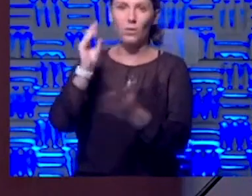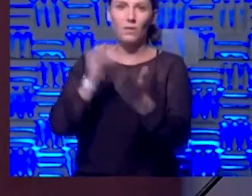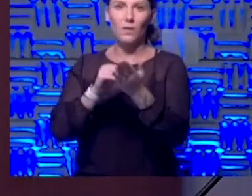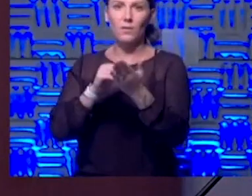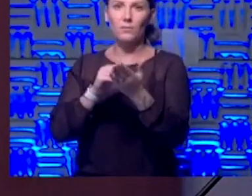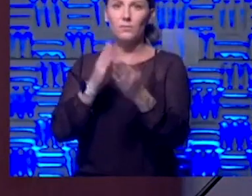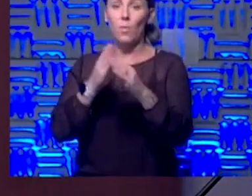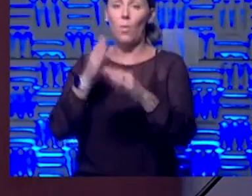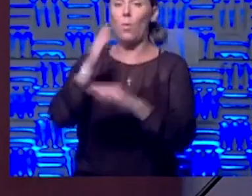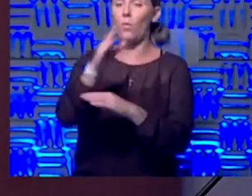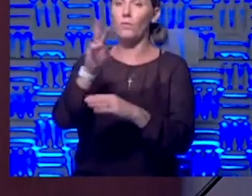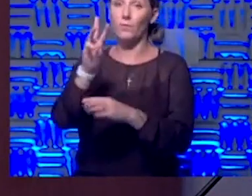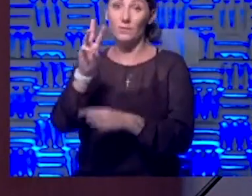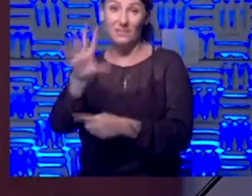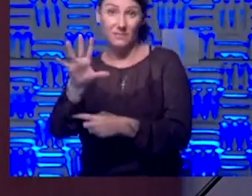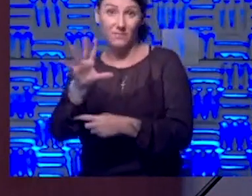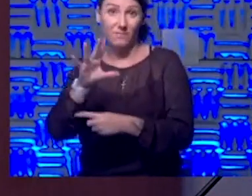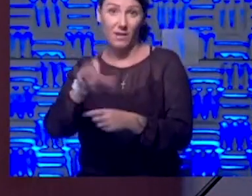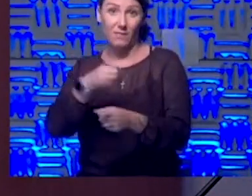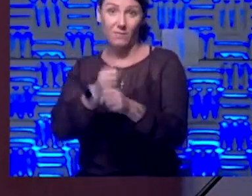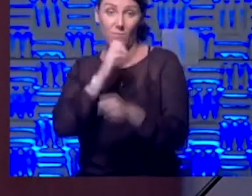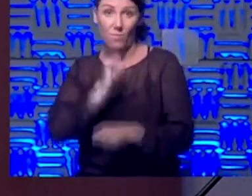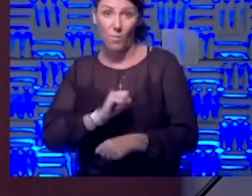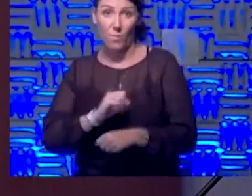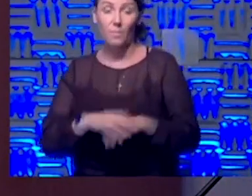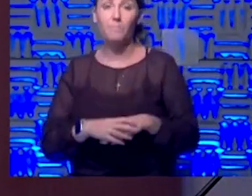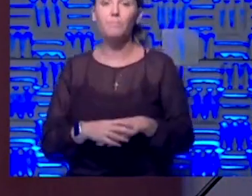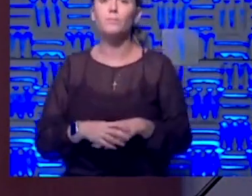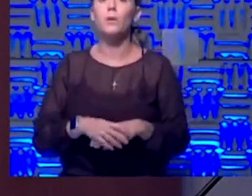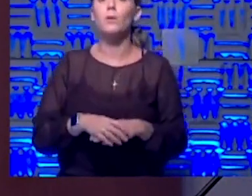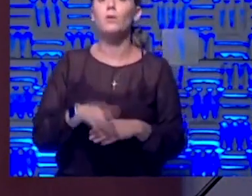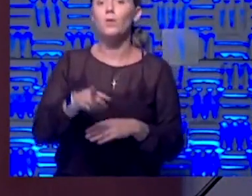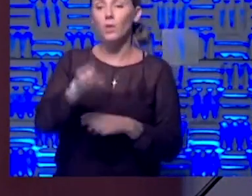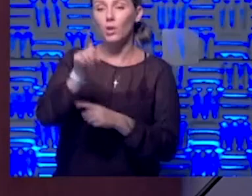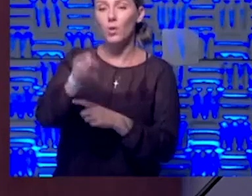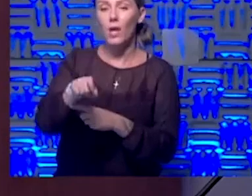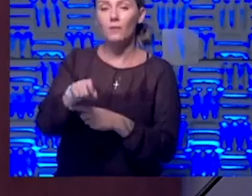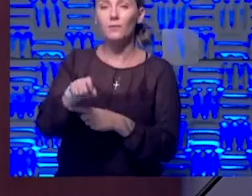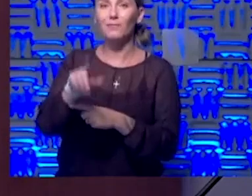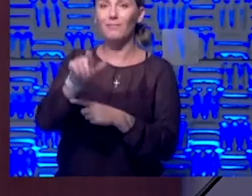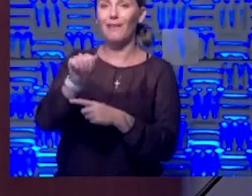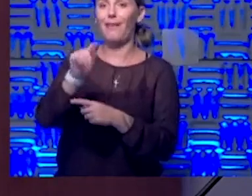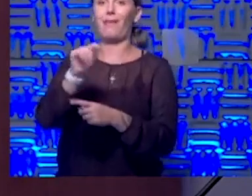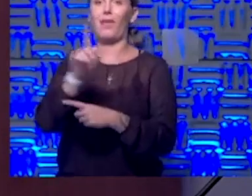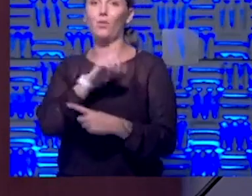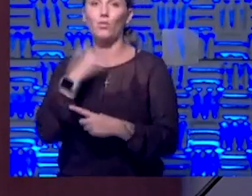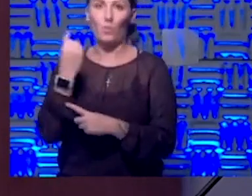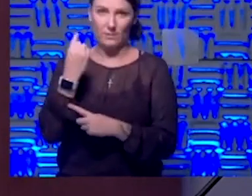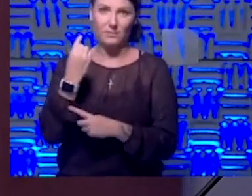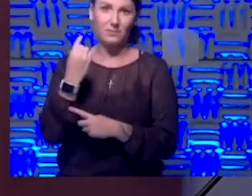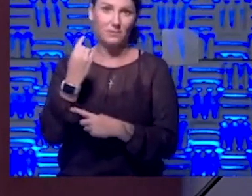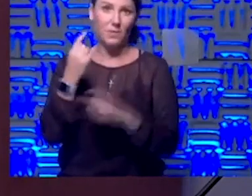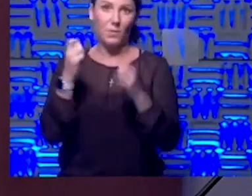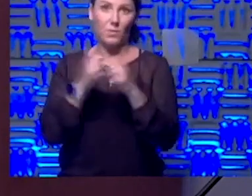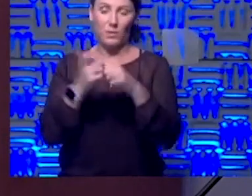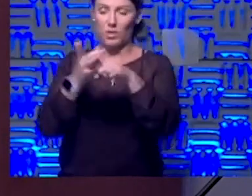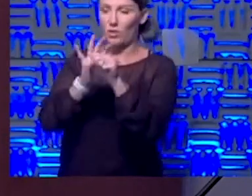65. And you have to be at risk of getting COVID-19.